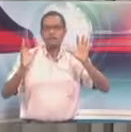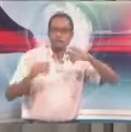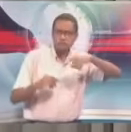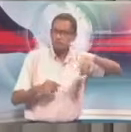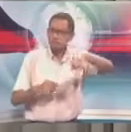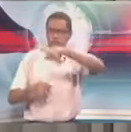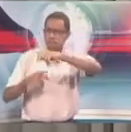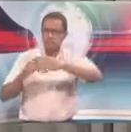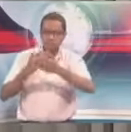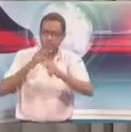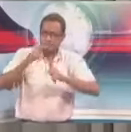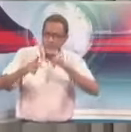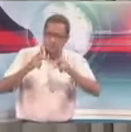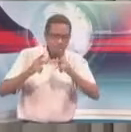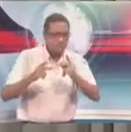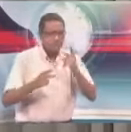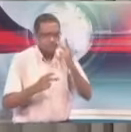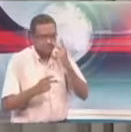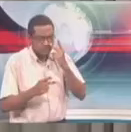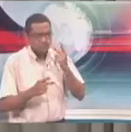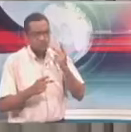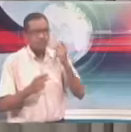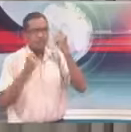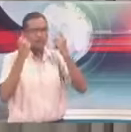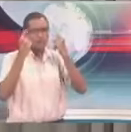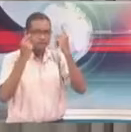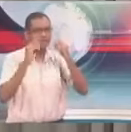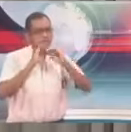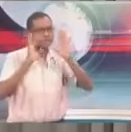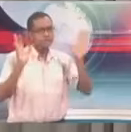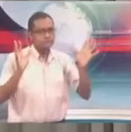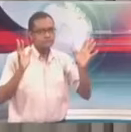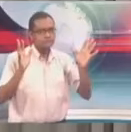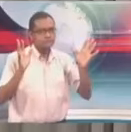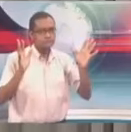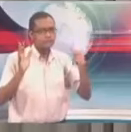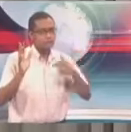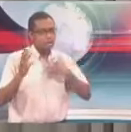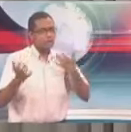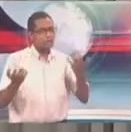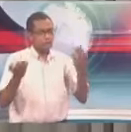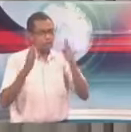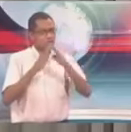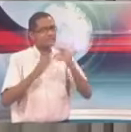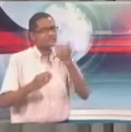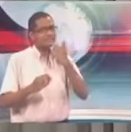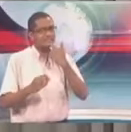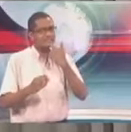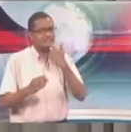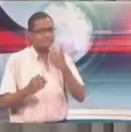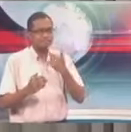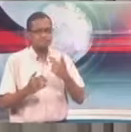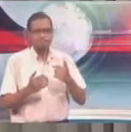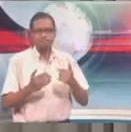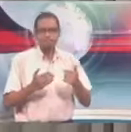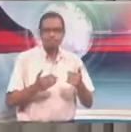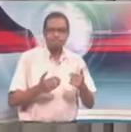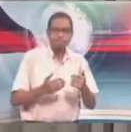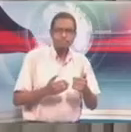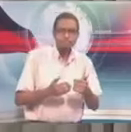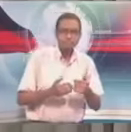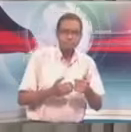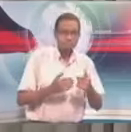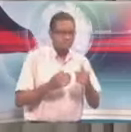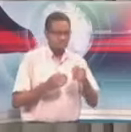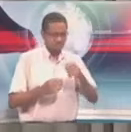Trinidad and Tobago. I'd just like to end by saying, the United States, despite all you may be trying to do, those in Trinidad